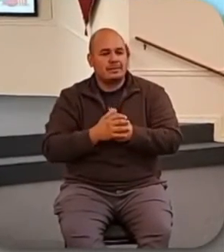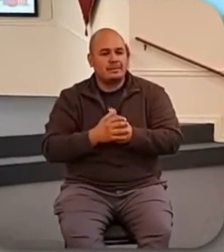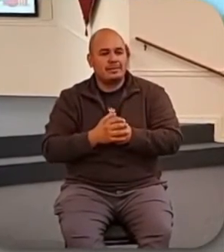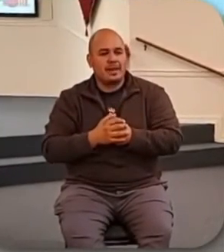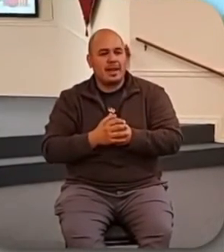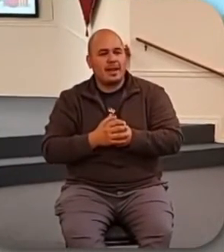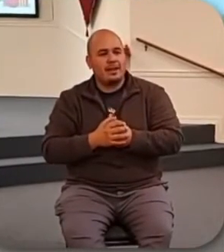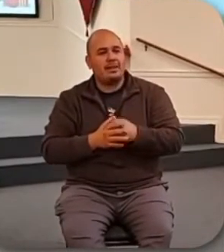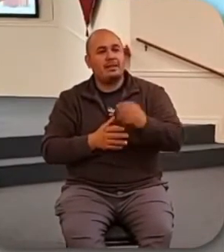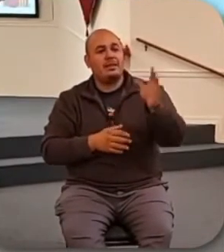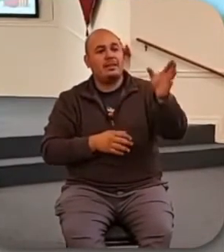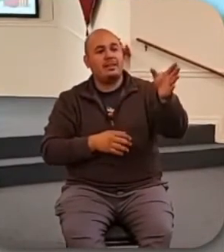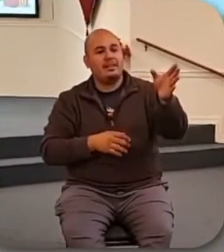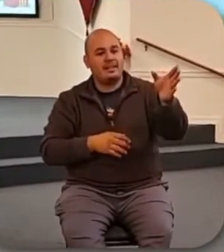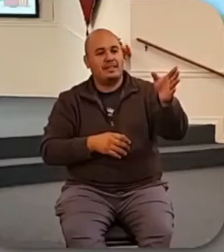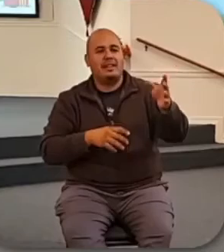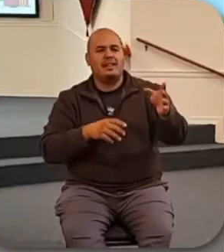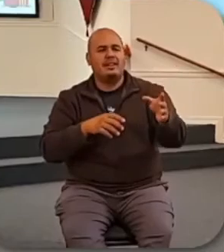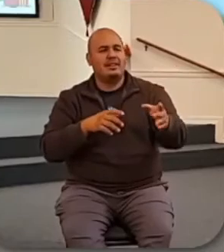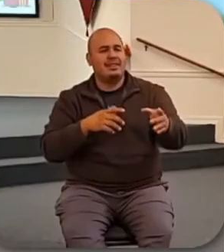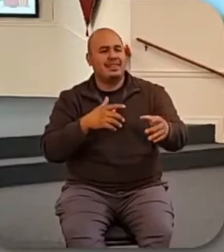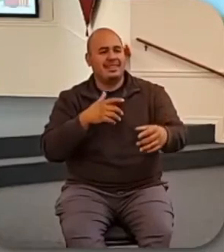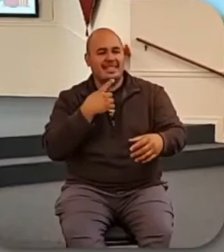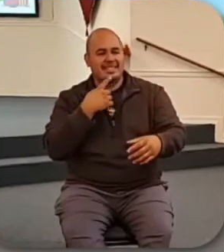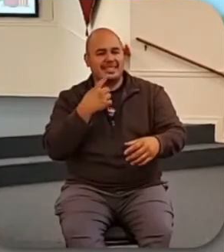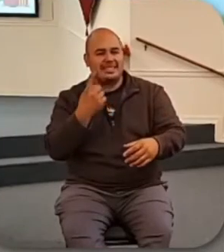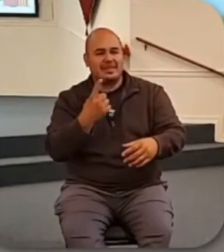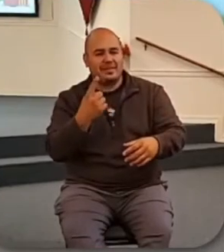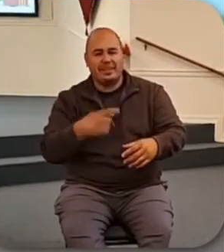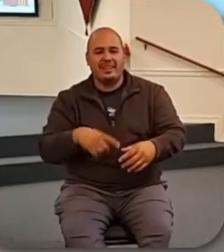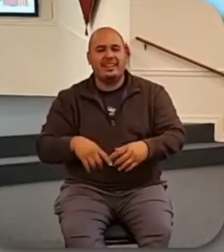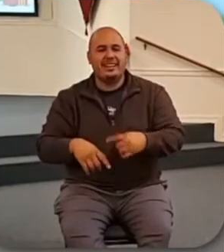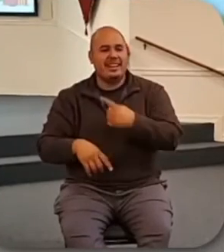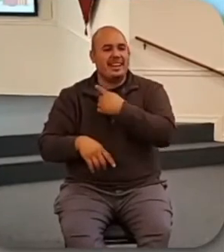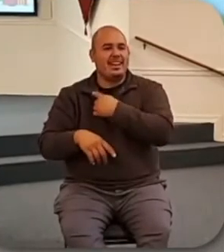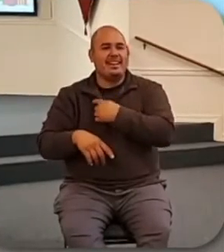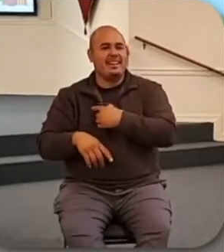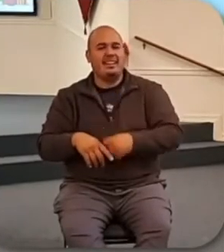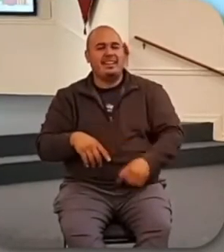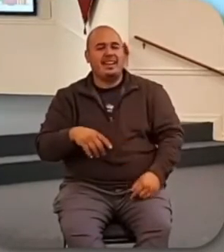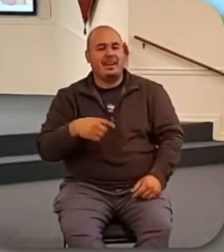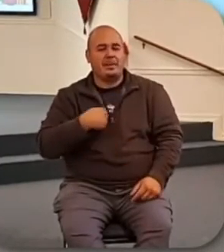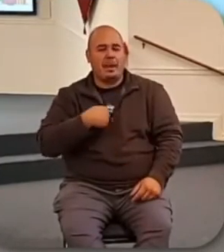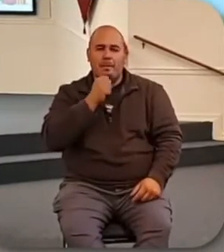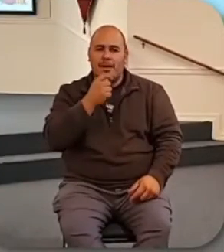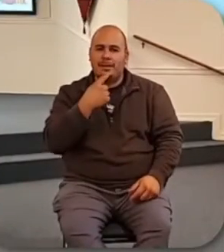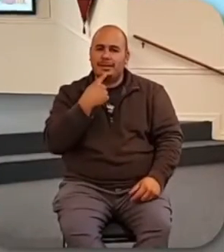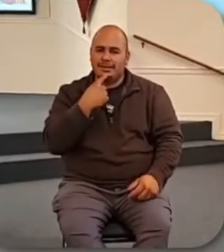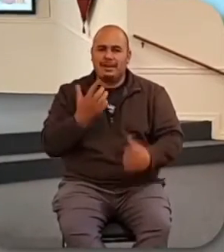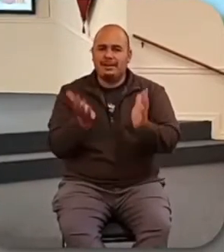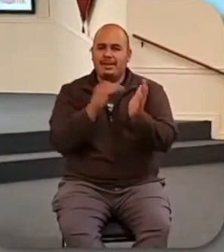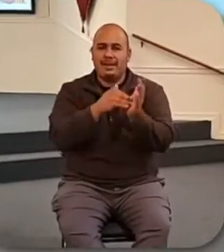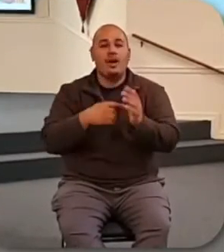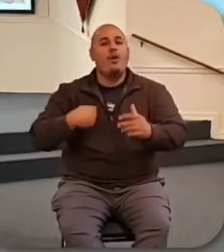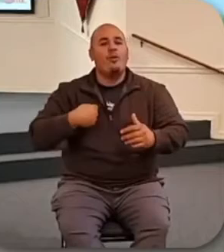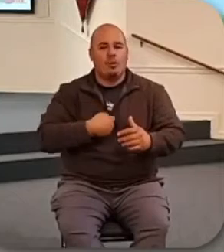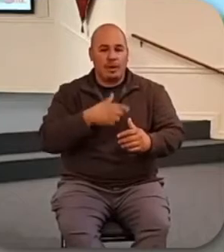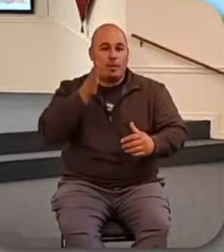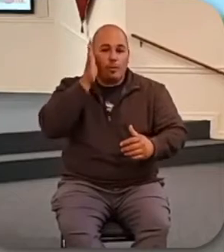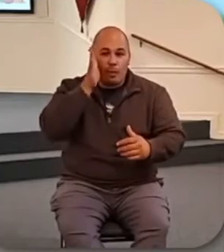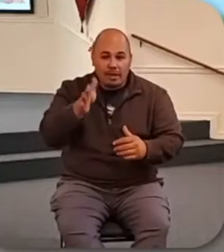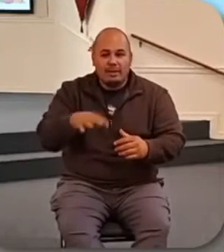We, yes, brother, that's right. I won't repeat that. We will, that's a good example of we will